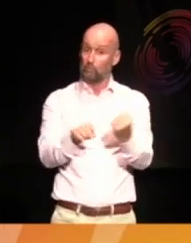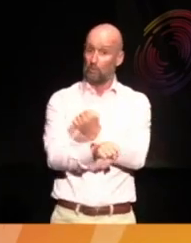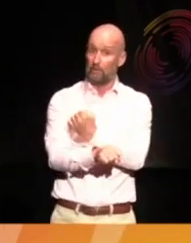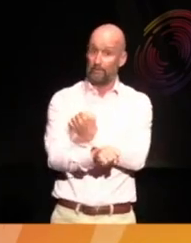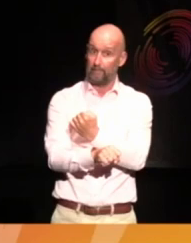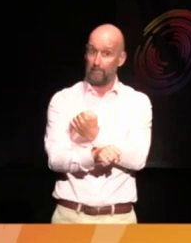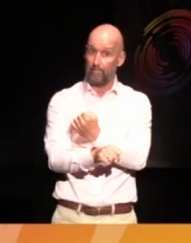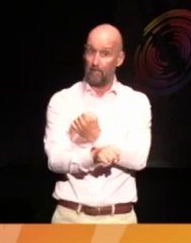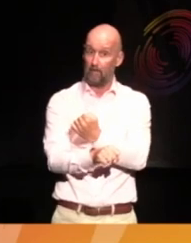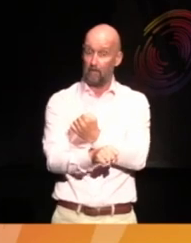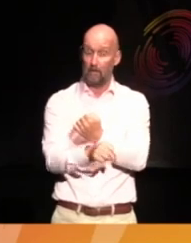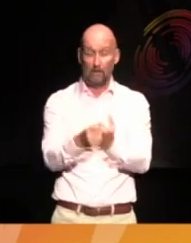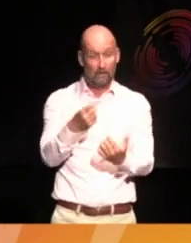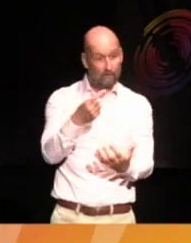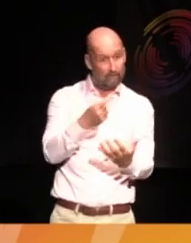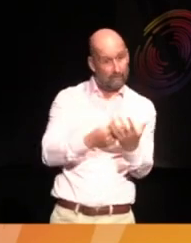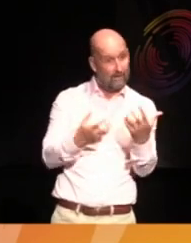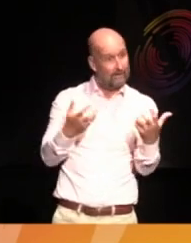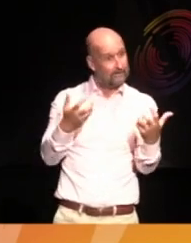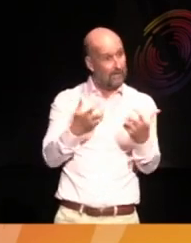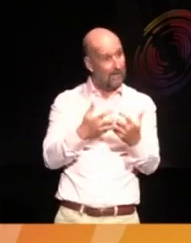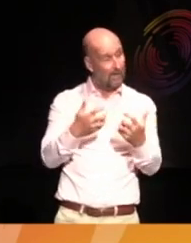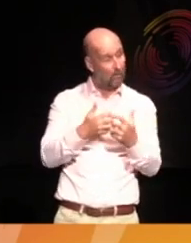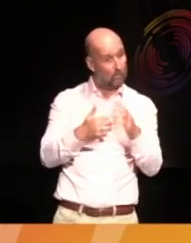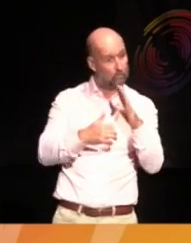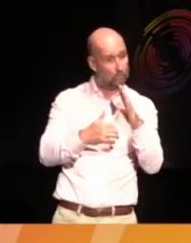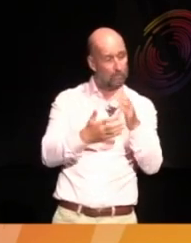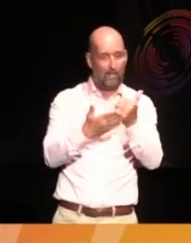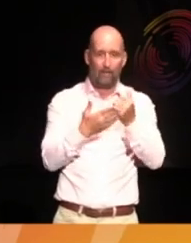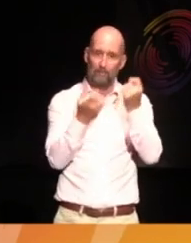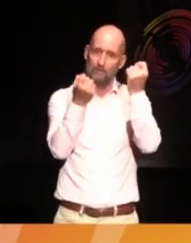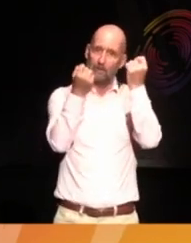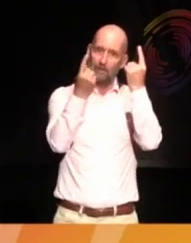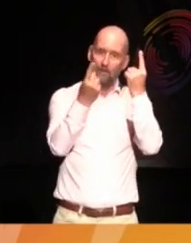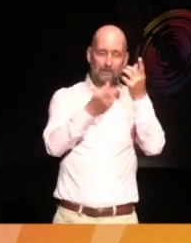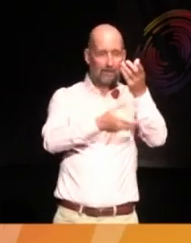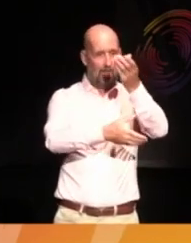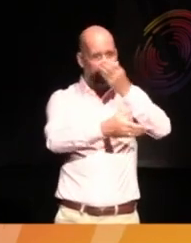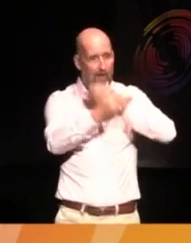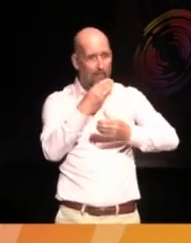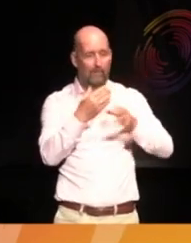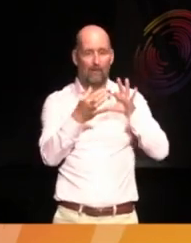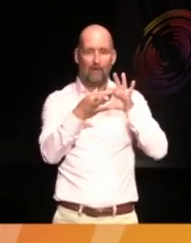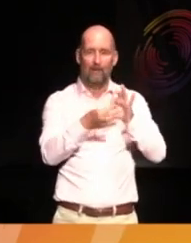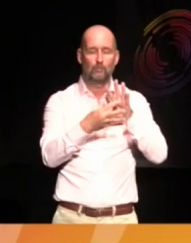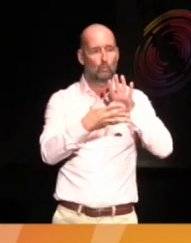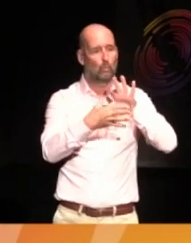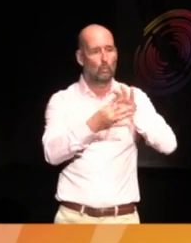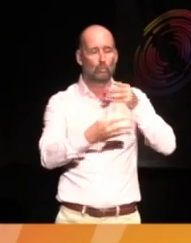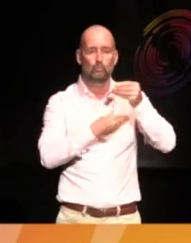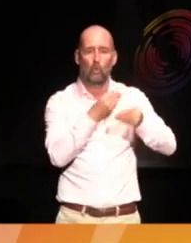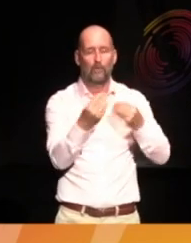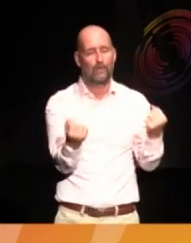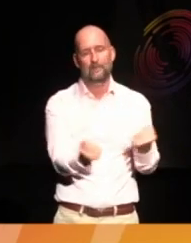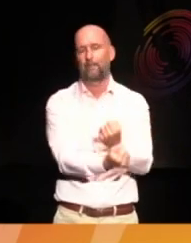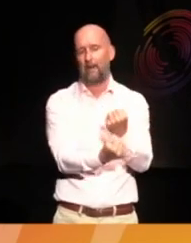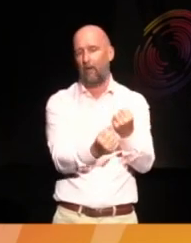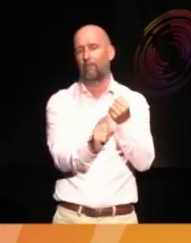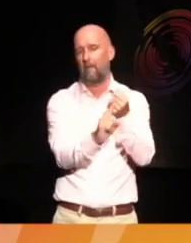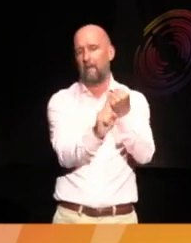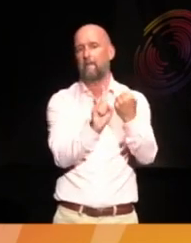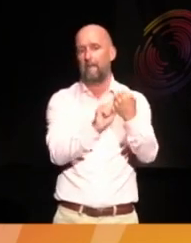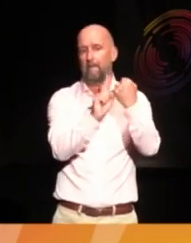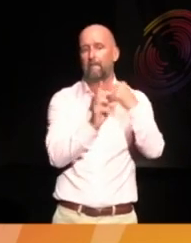always the way to build that understanding and empathy and storytelling is such a powerful way to do it.